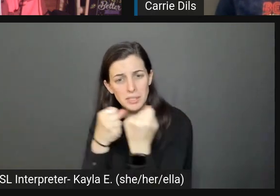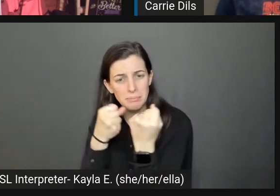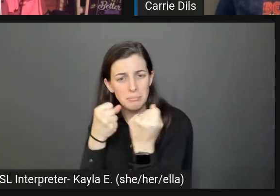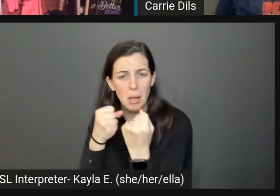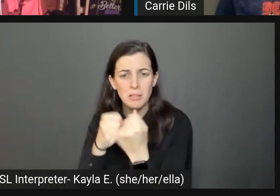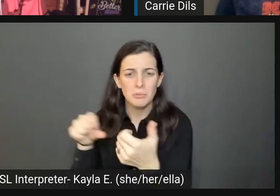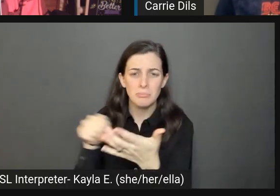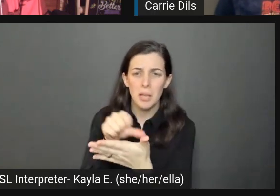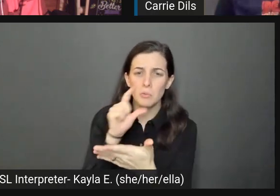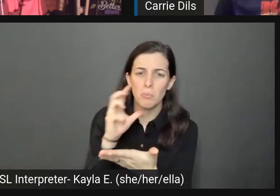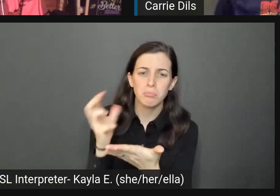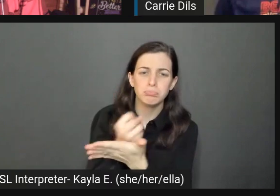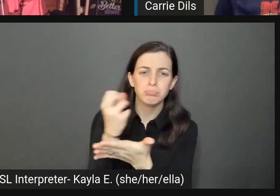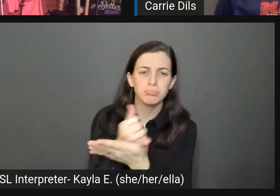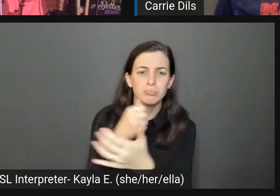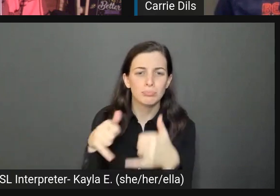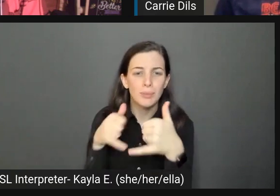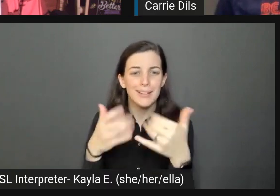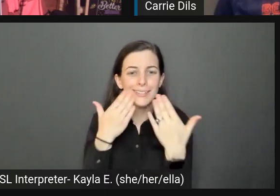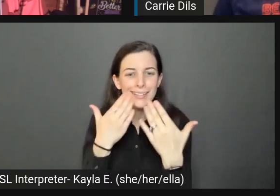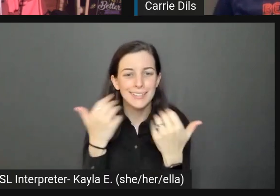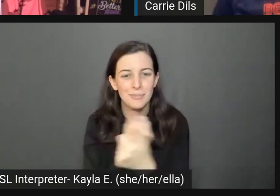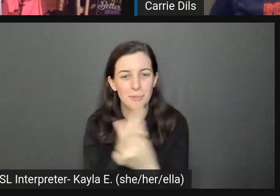your chance to win great prizes. Thanks, guys.